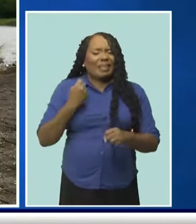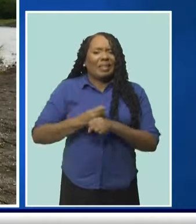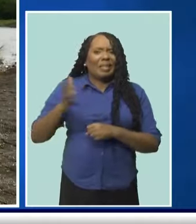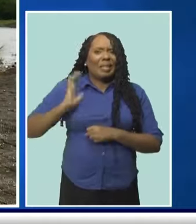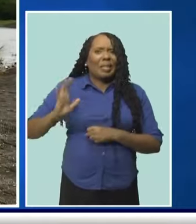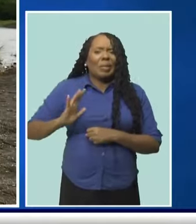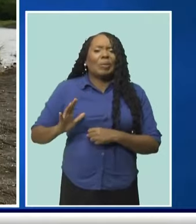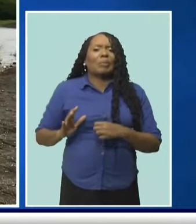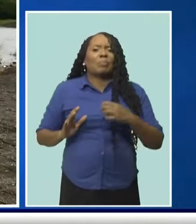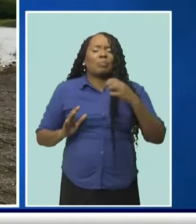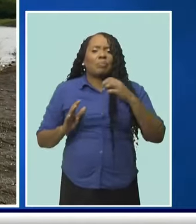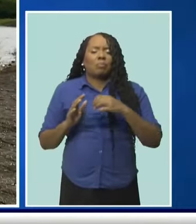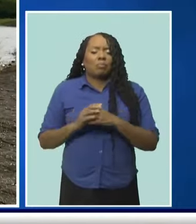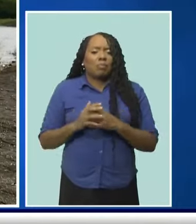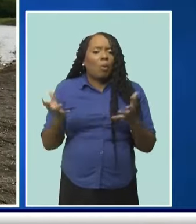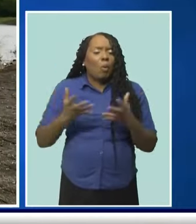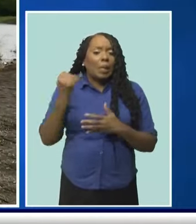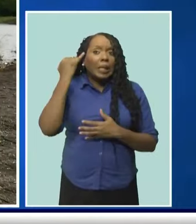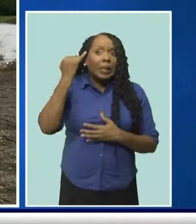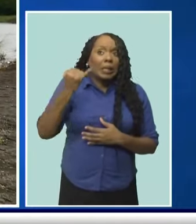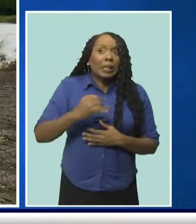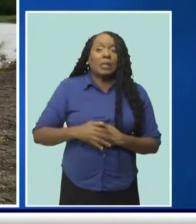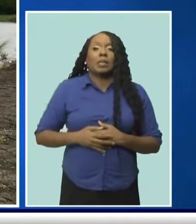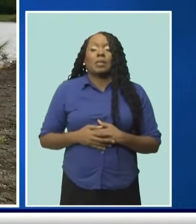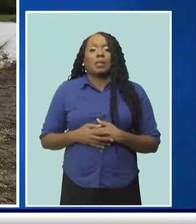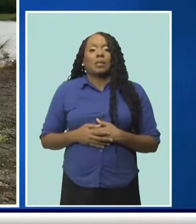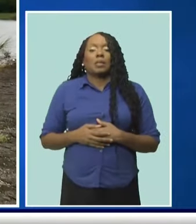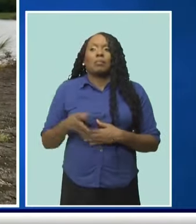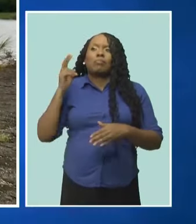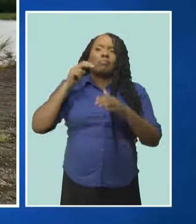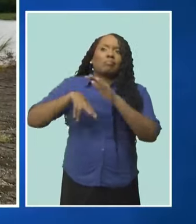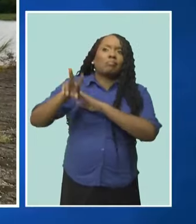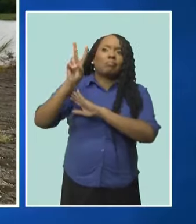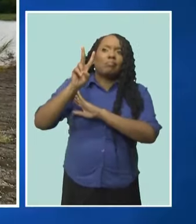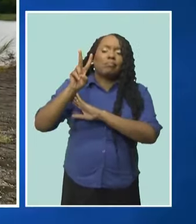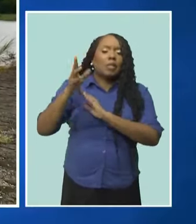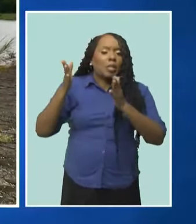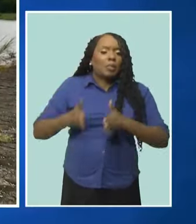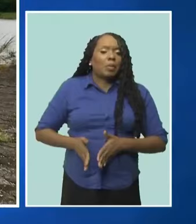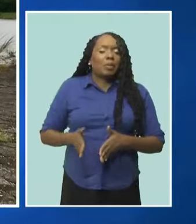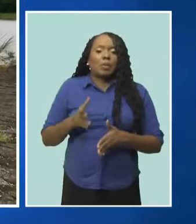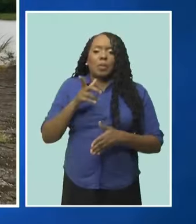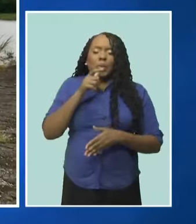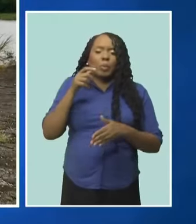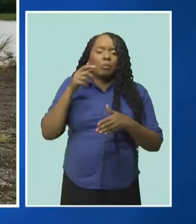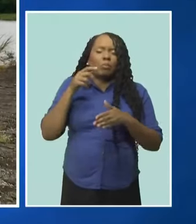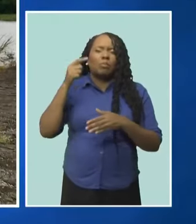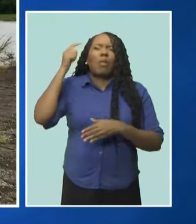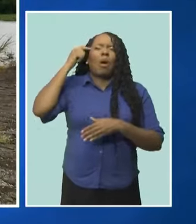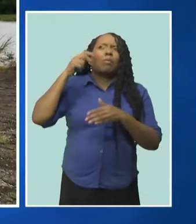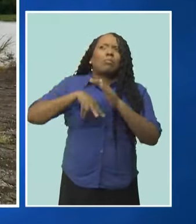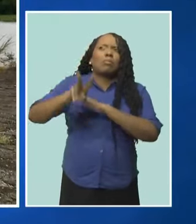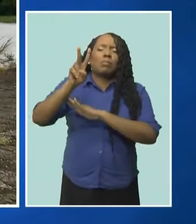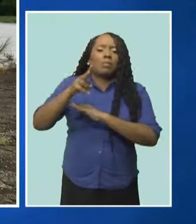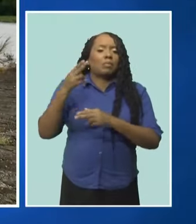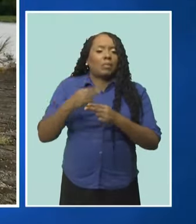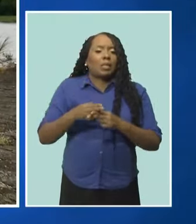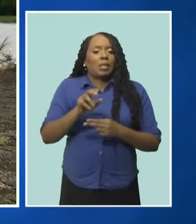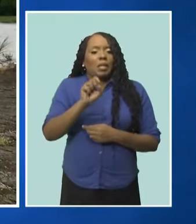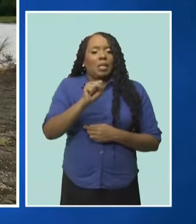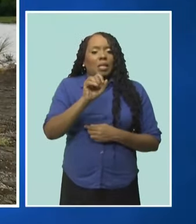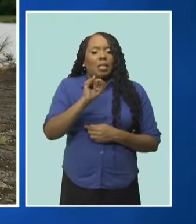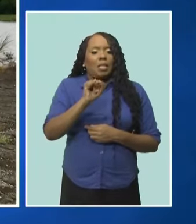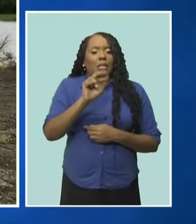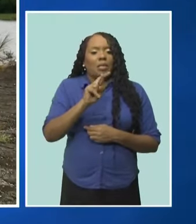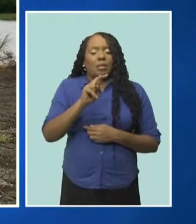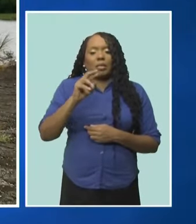whole idea and the concept of this was foreseen with Sir Charles Williams. Rest in peace. You know, it's an incredible feat what